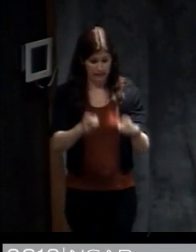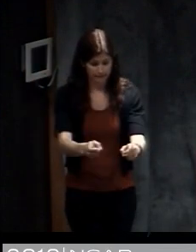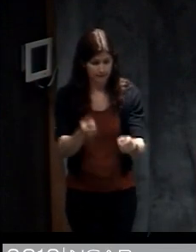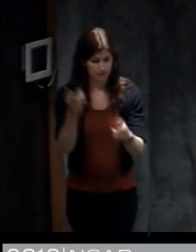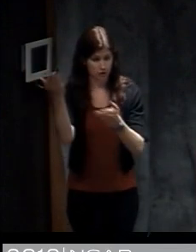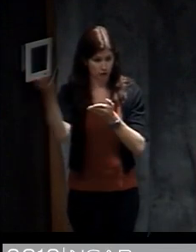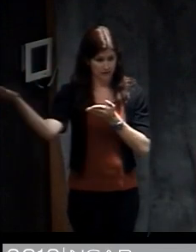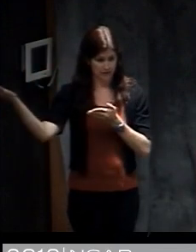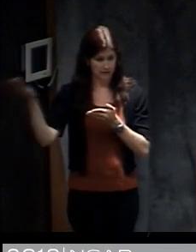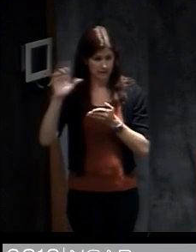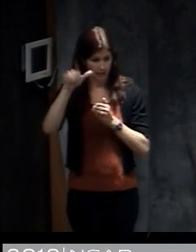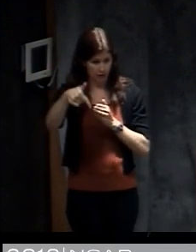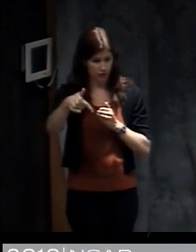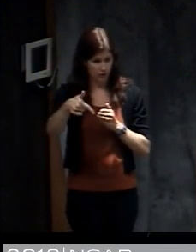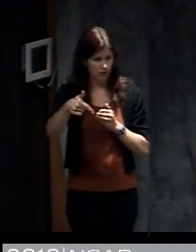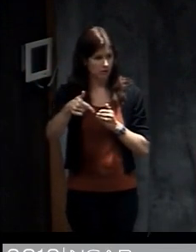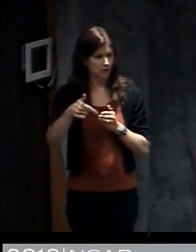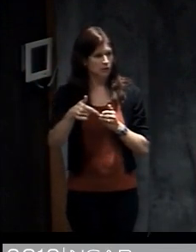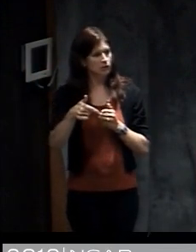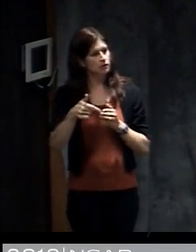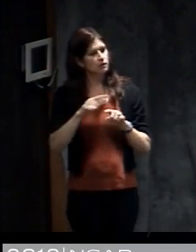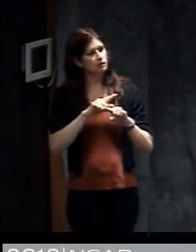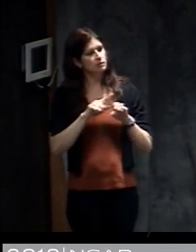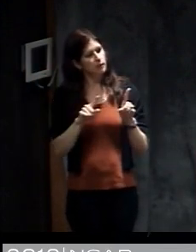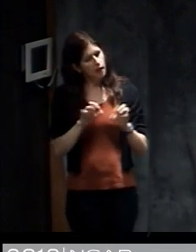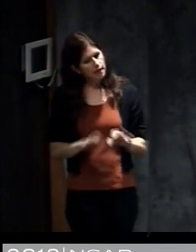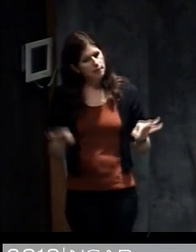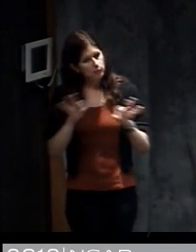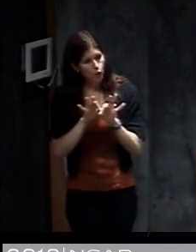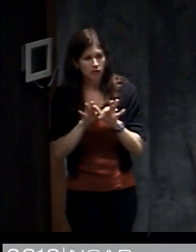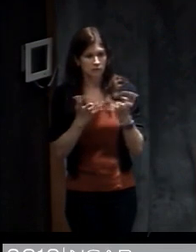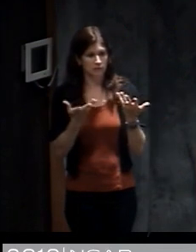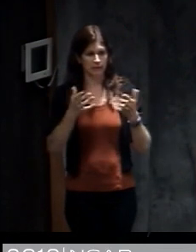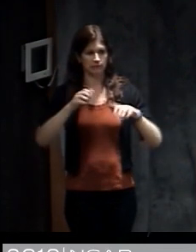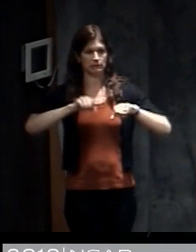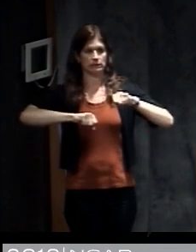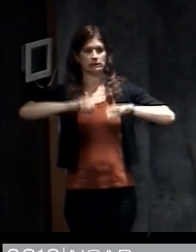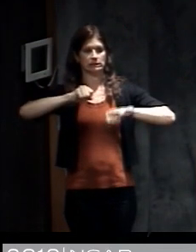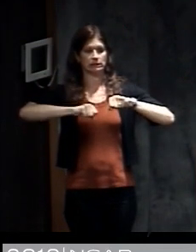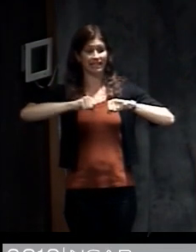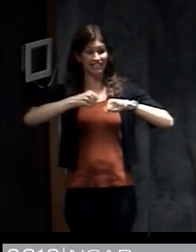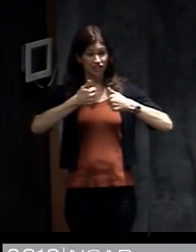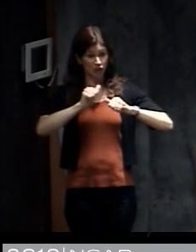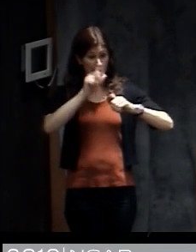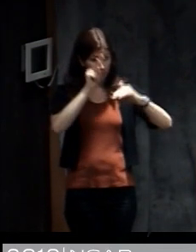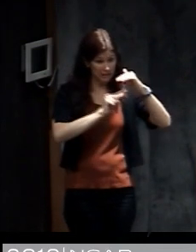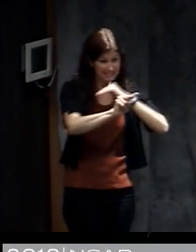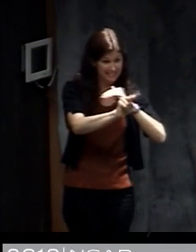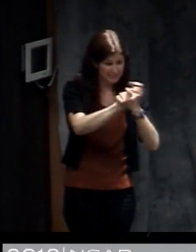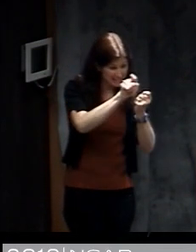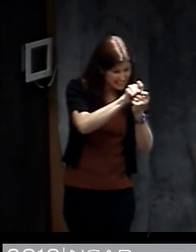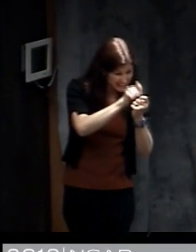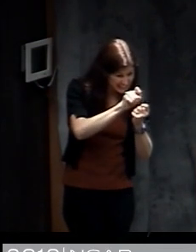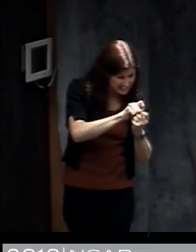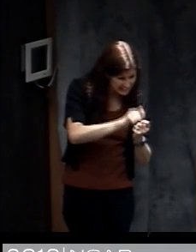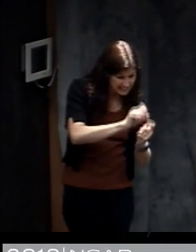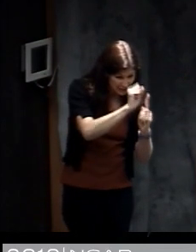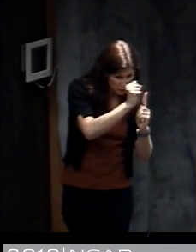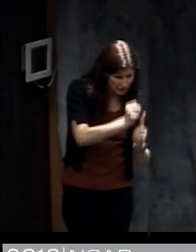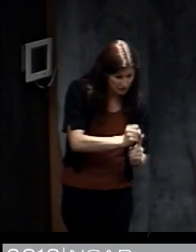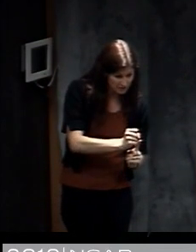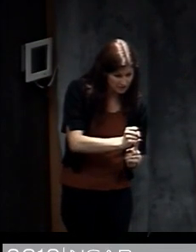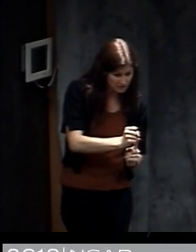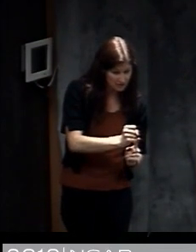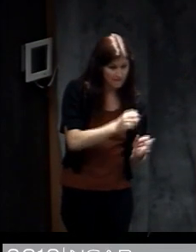quickly later. But of course, it's important to do this given the predictive uncertainty. So when you try to predict more specific conditions and more specific impacts